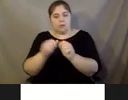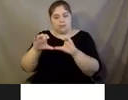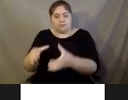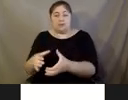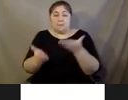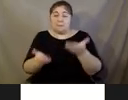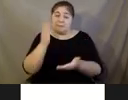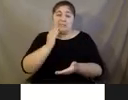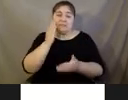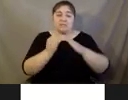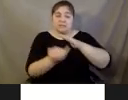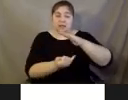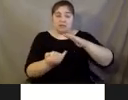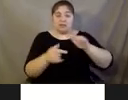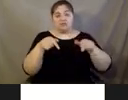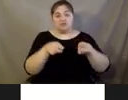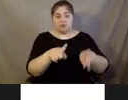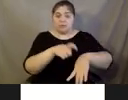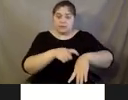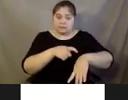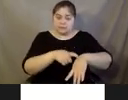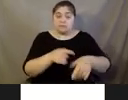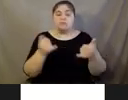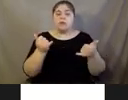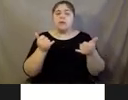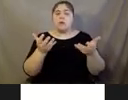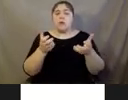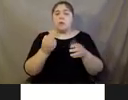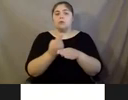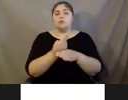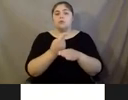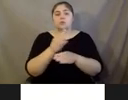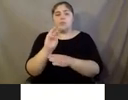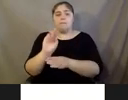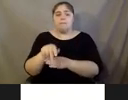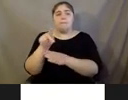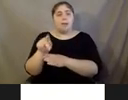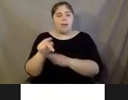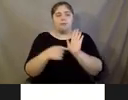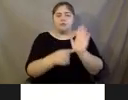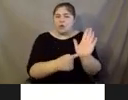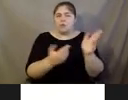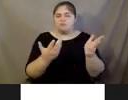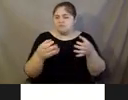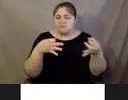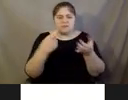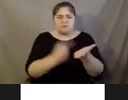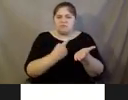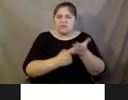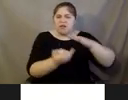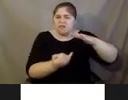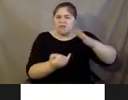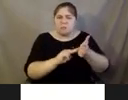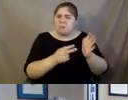experiencing isolation at this time. So I'm going to start by just mapping out a little bit of what is isolation? What are we talking about